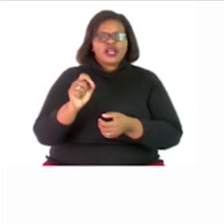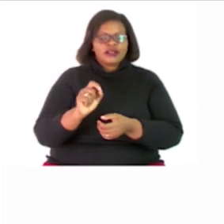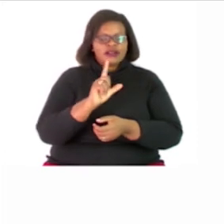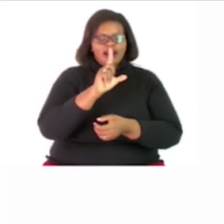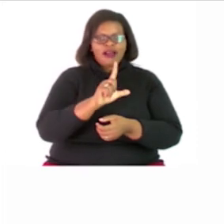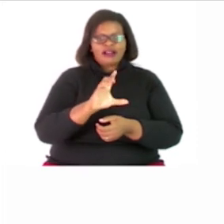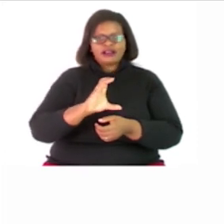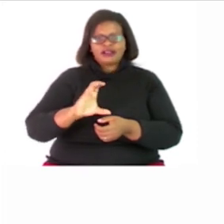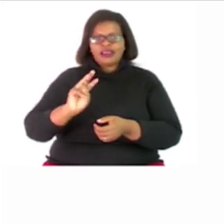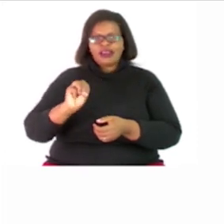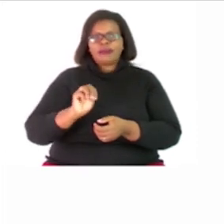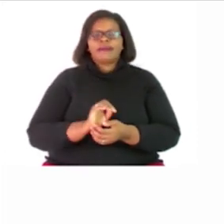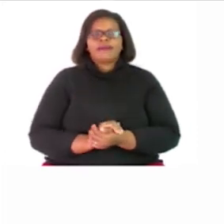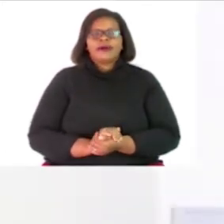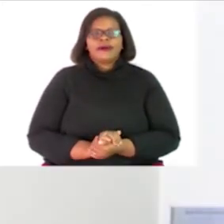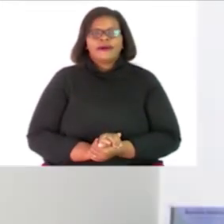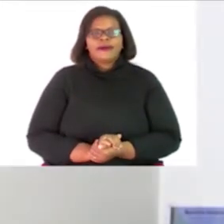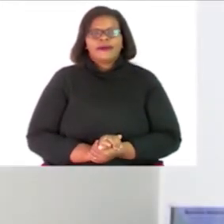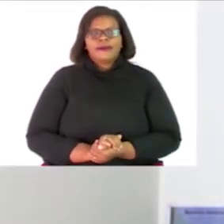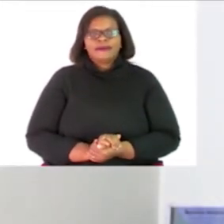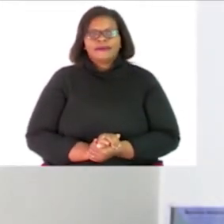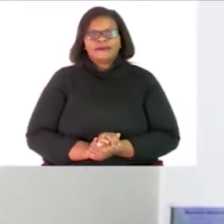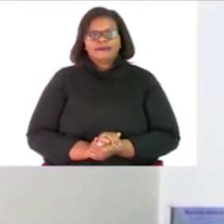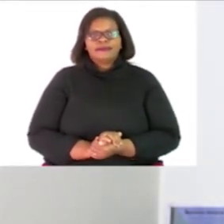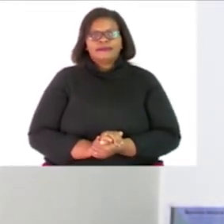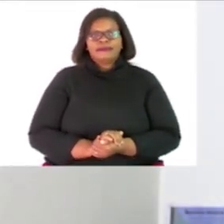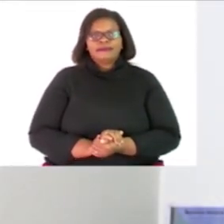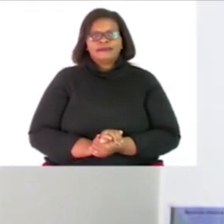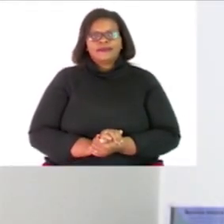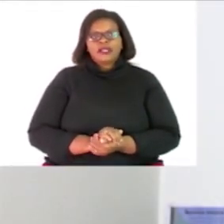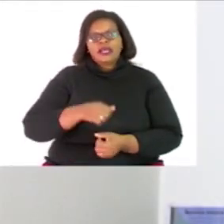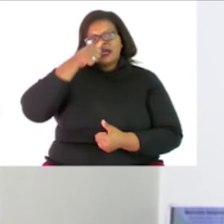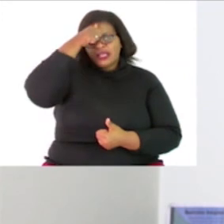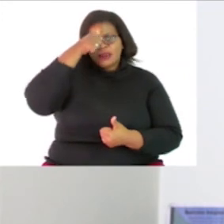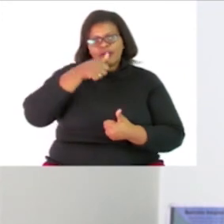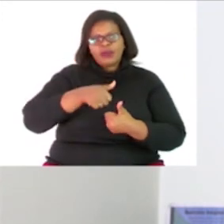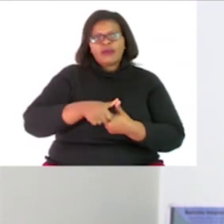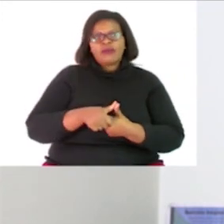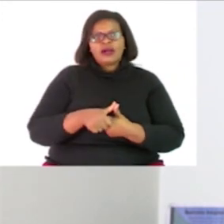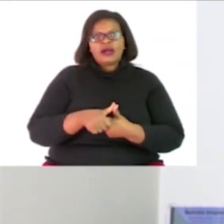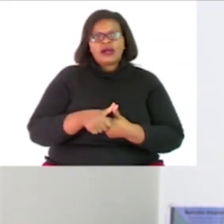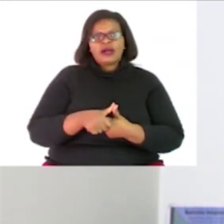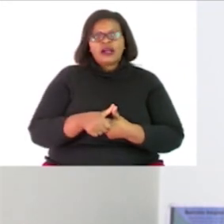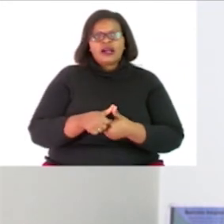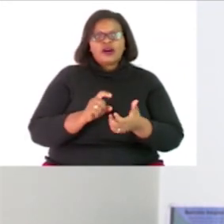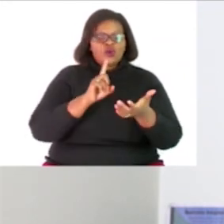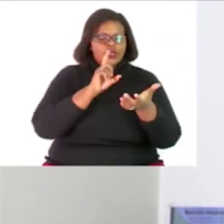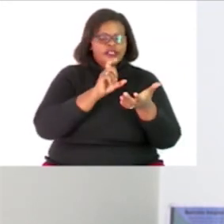LCM just remember that we have to